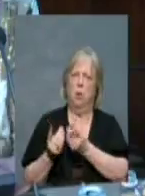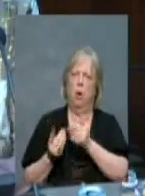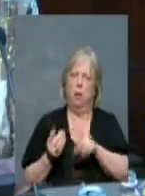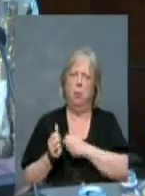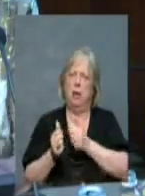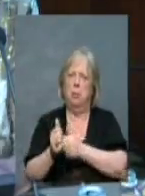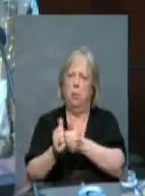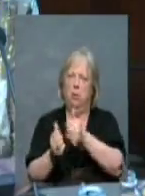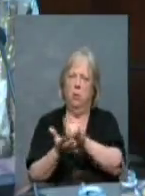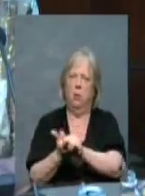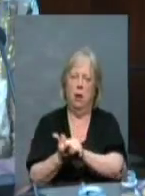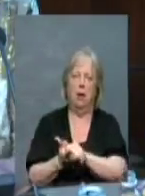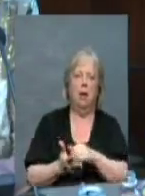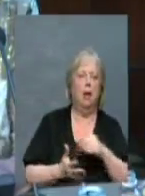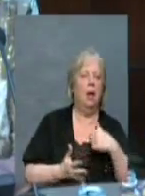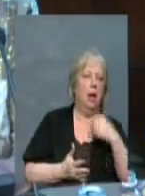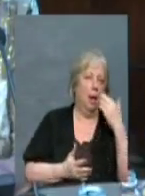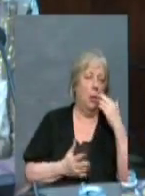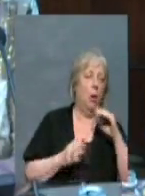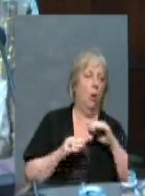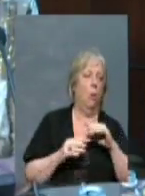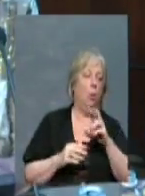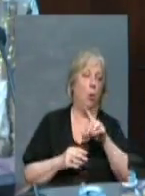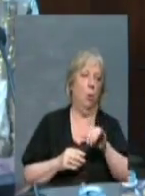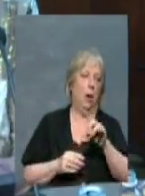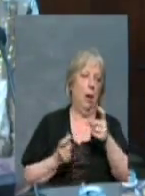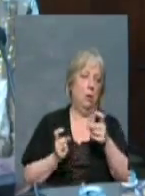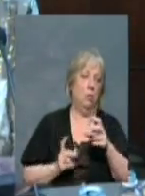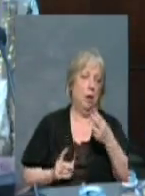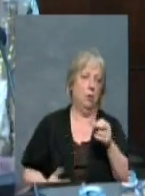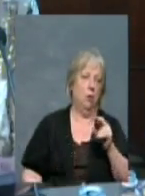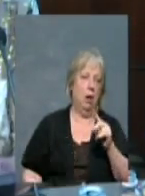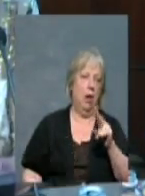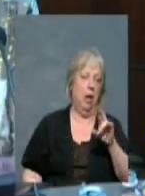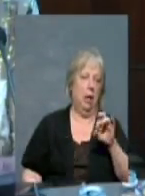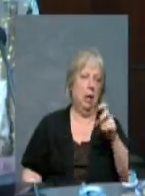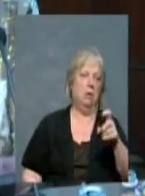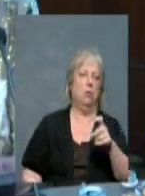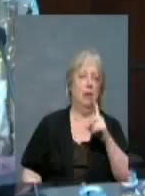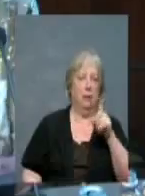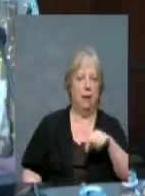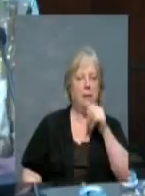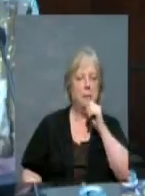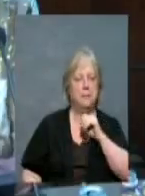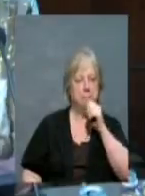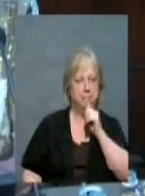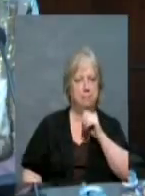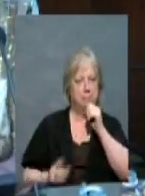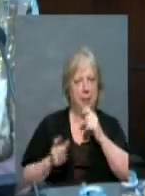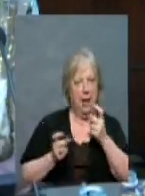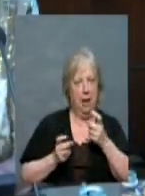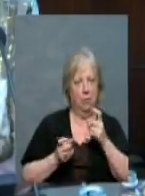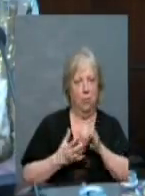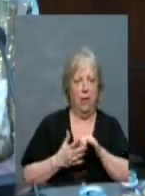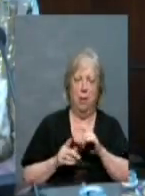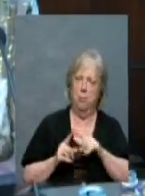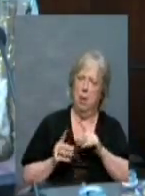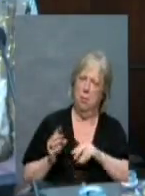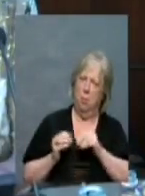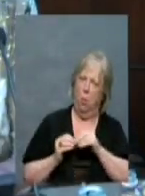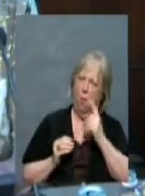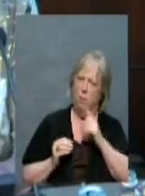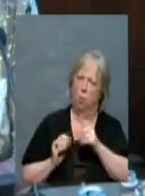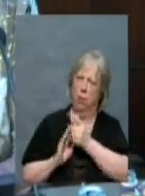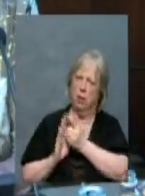how Director Hendricks has had to deal with this, but this is more of a legal department